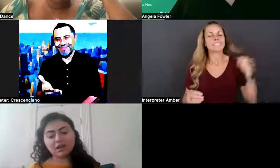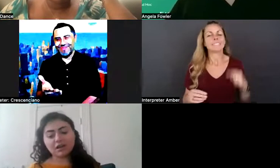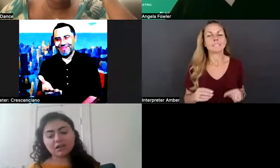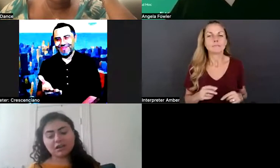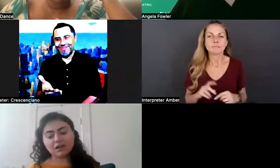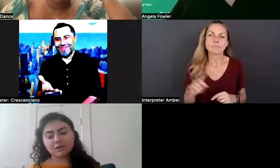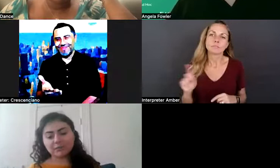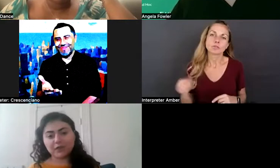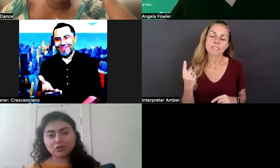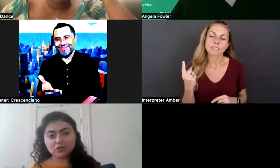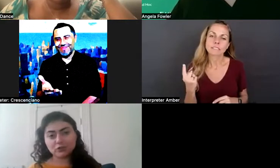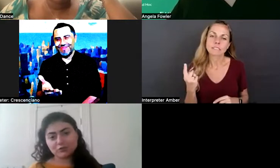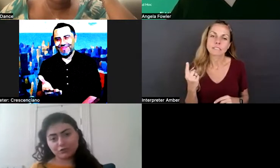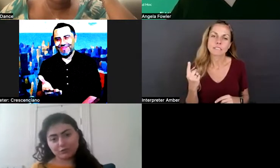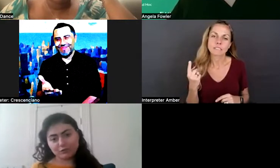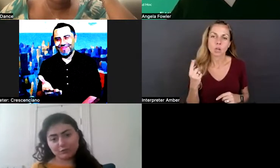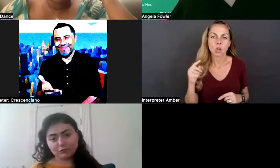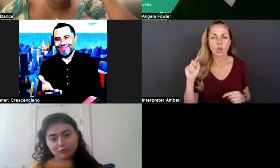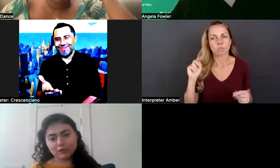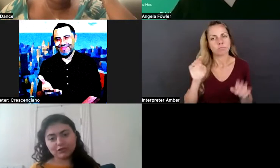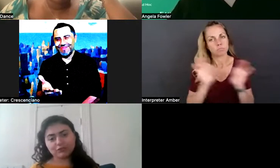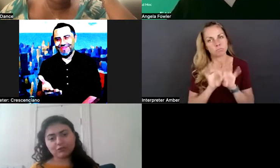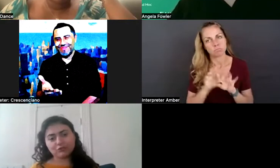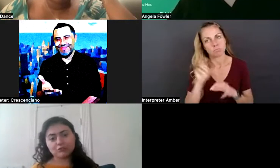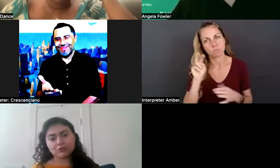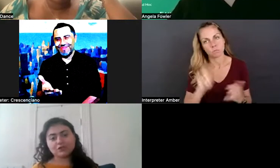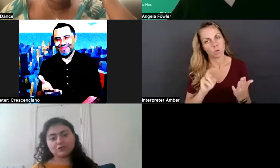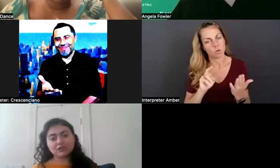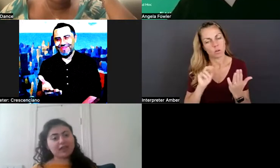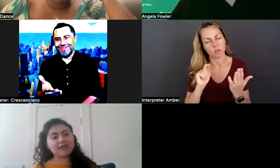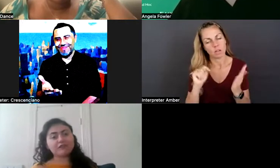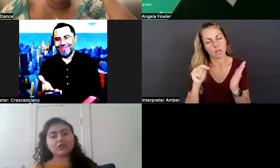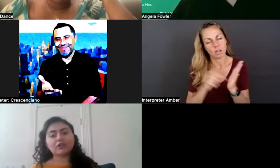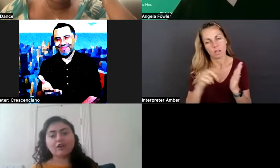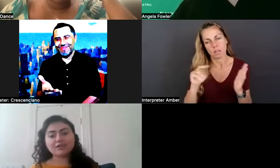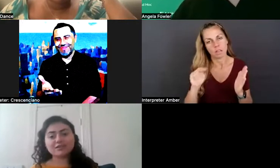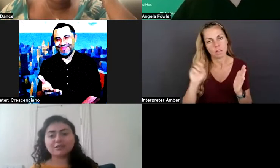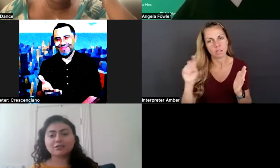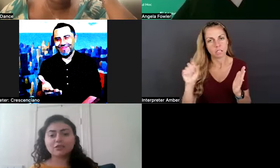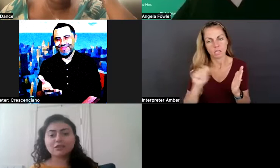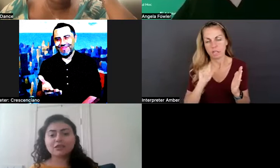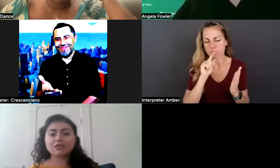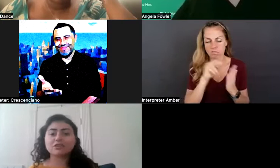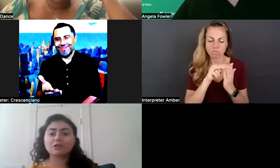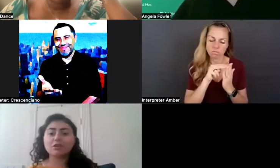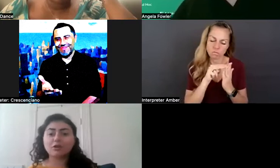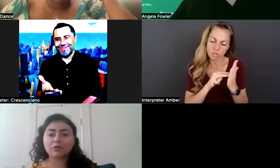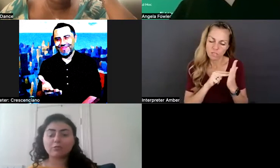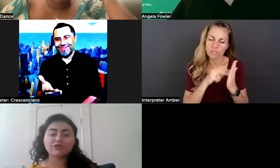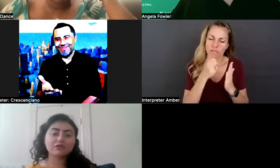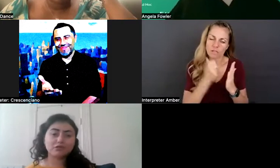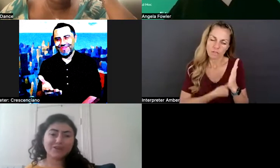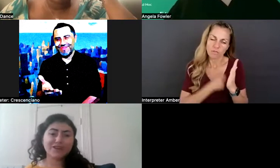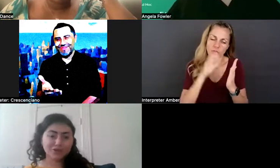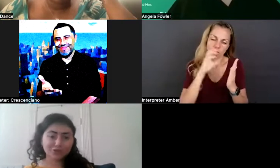non-disclosure agreement, really read every clause and look at it in the long